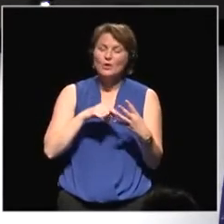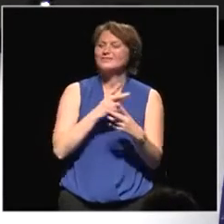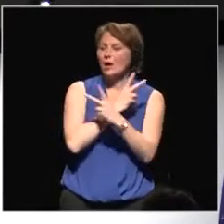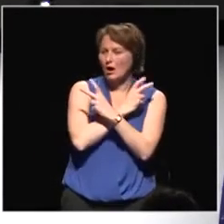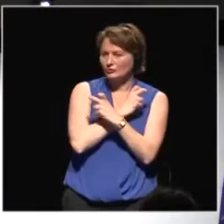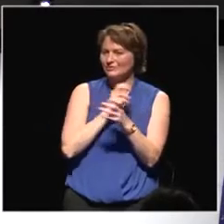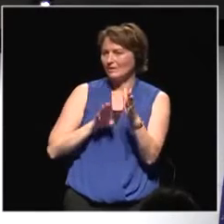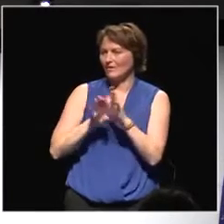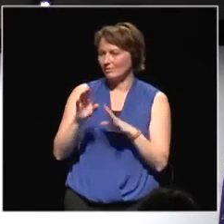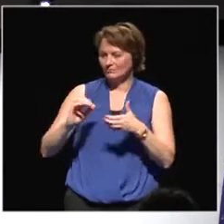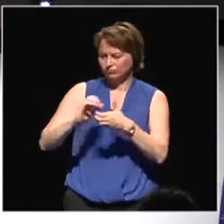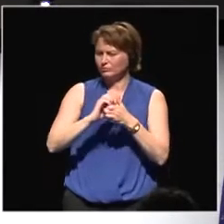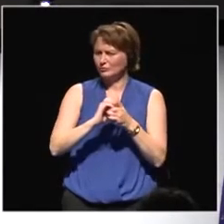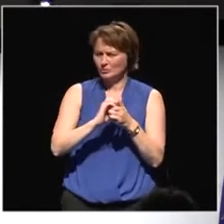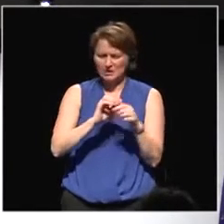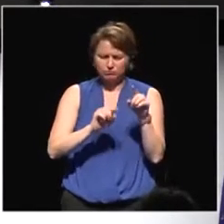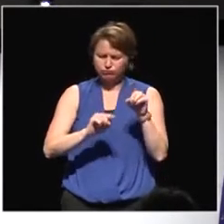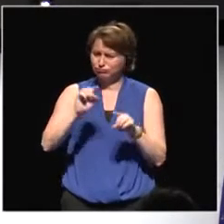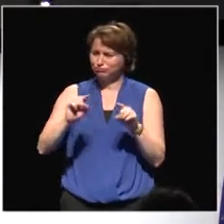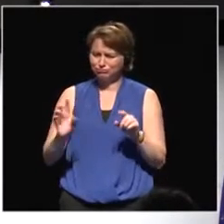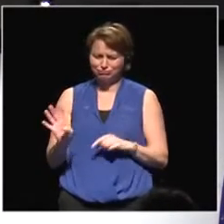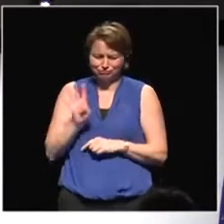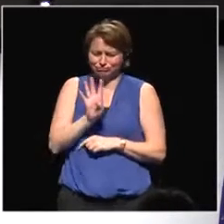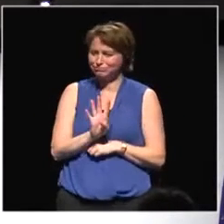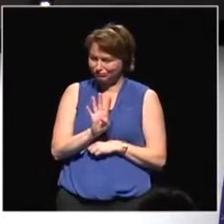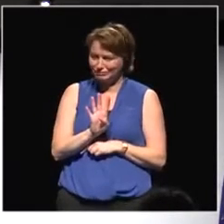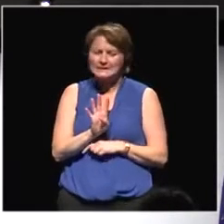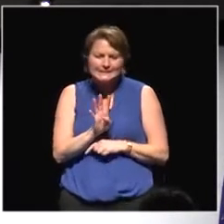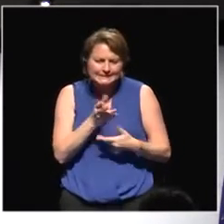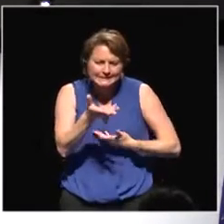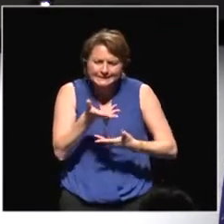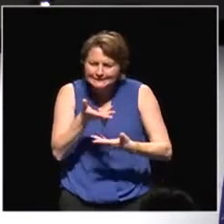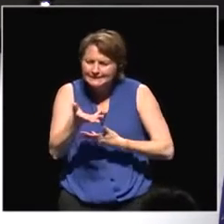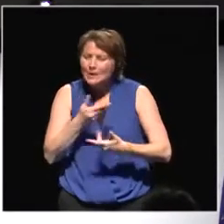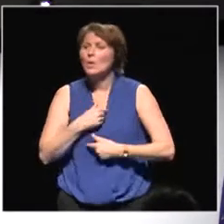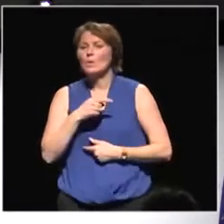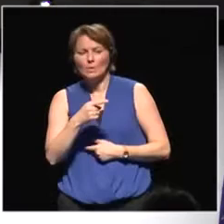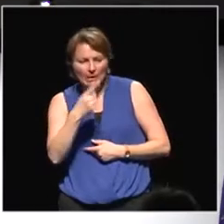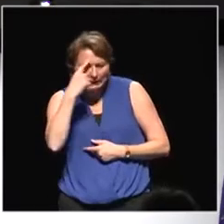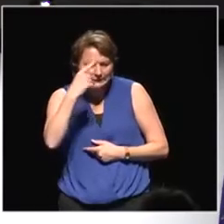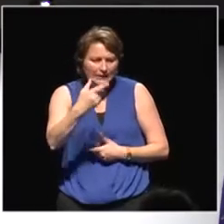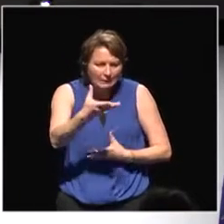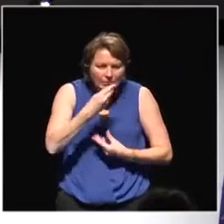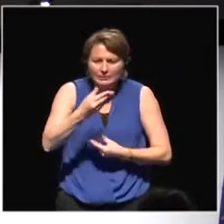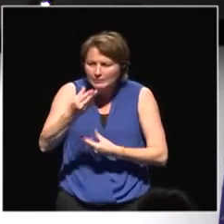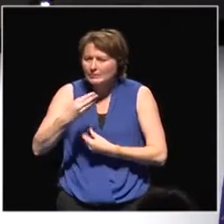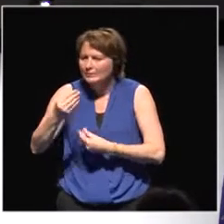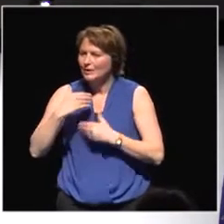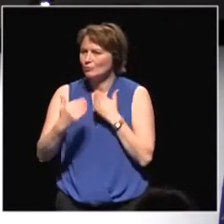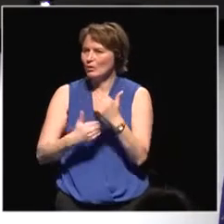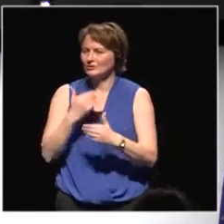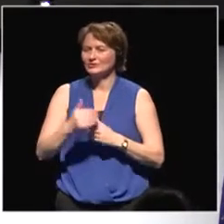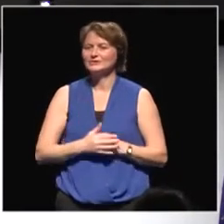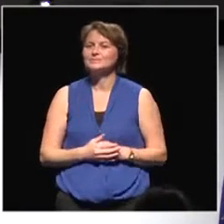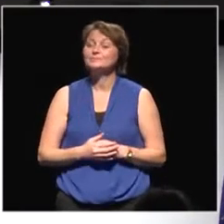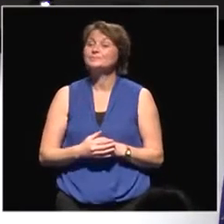So, a broad mix, and all these people bring back ideas from this process. Furthermore, the round